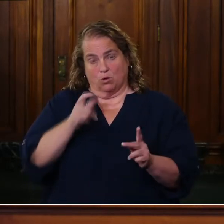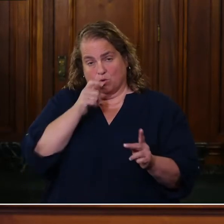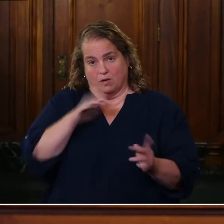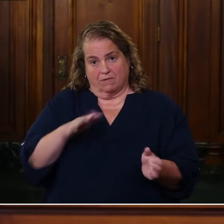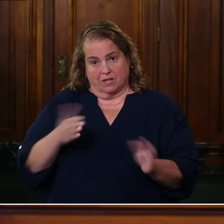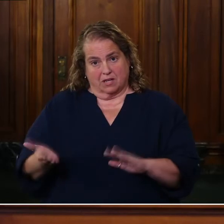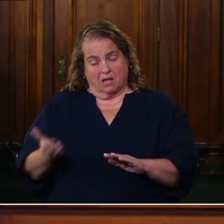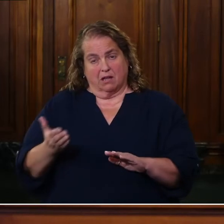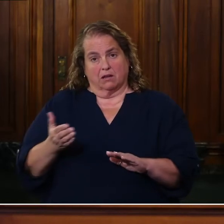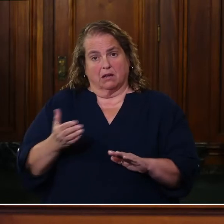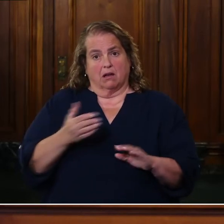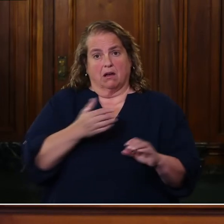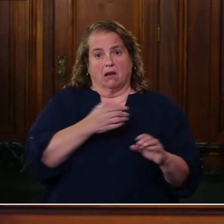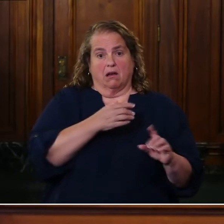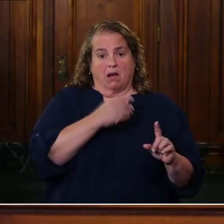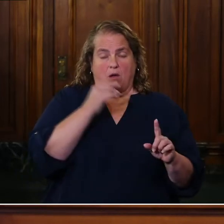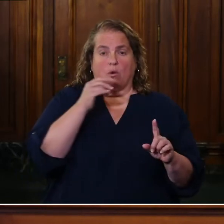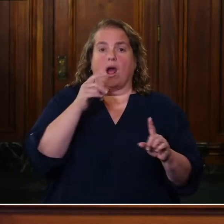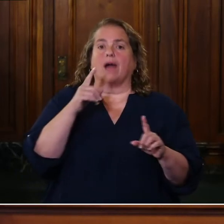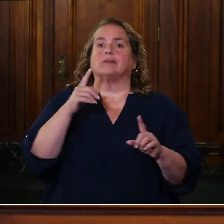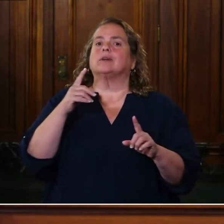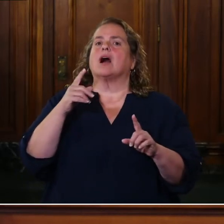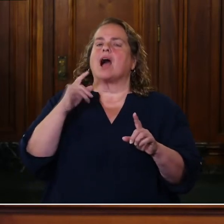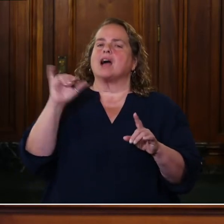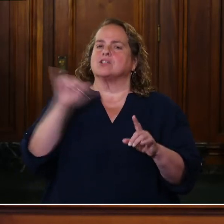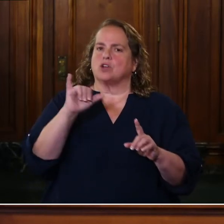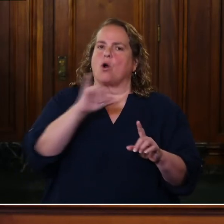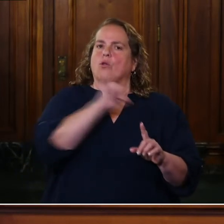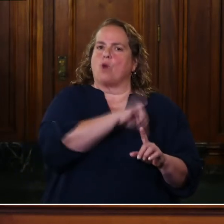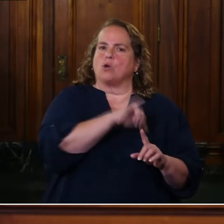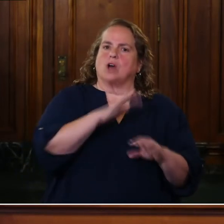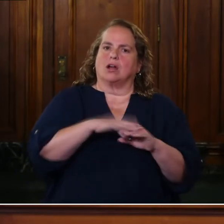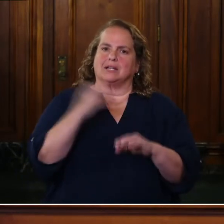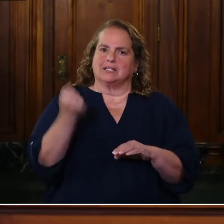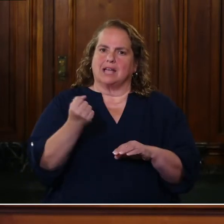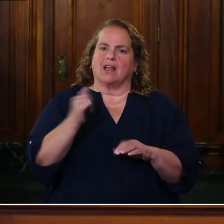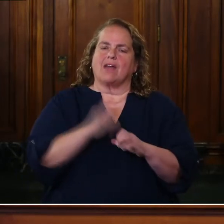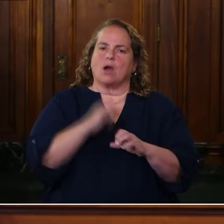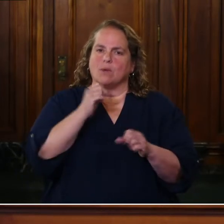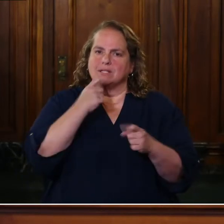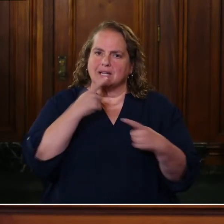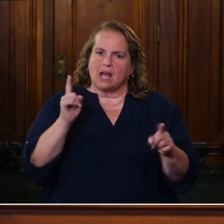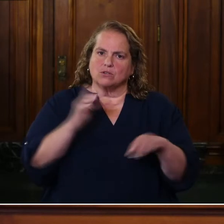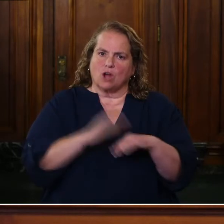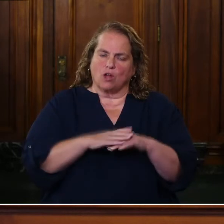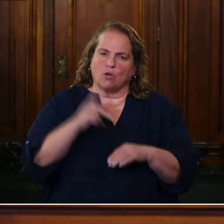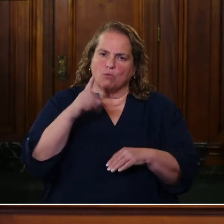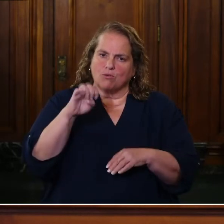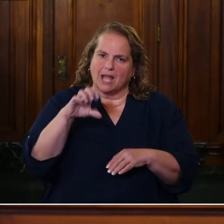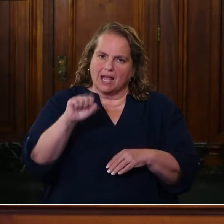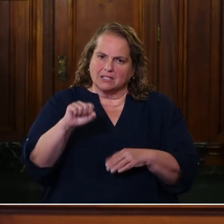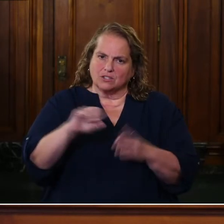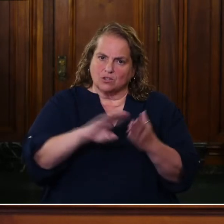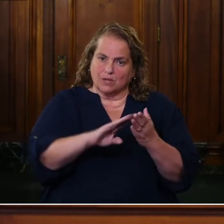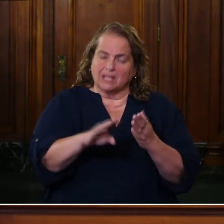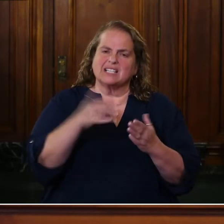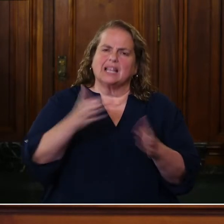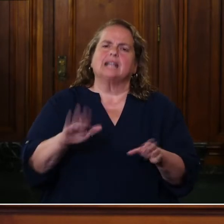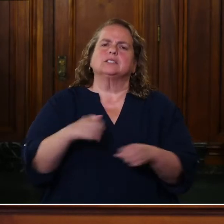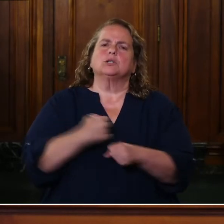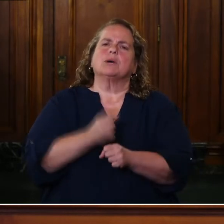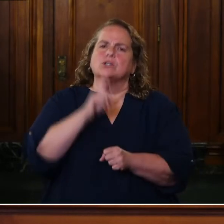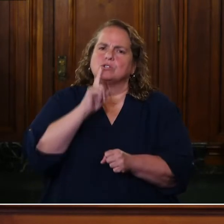those on Saturday that were announced in the press release, let's make sure